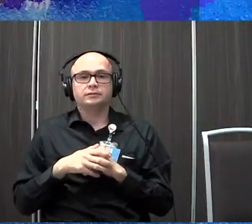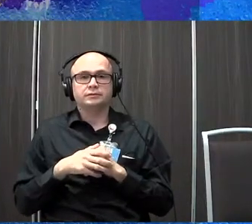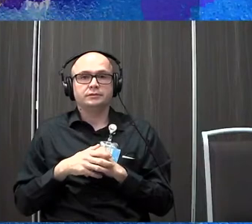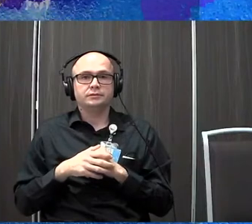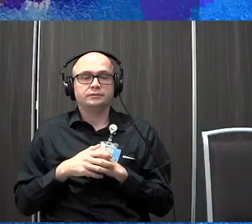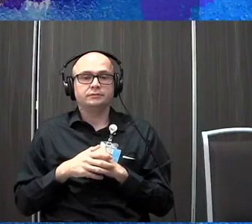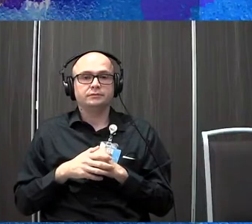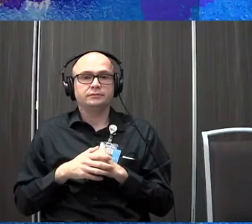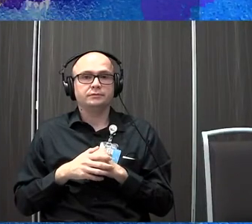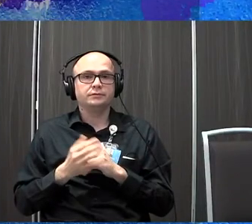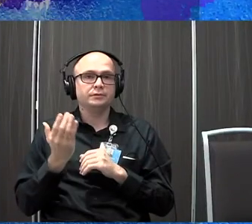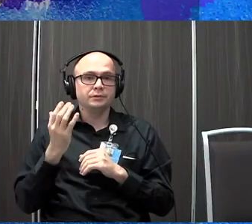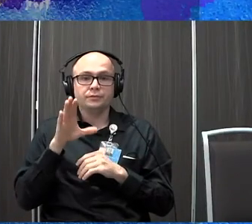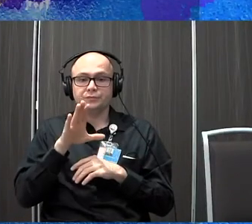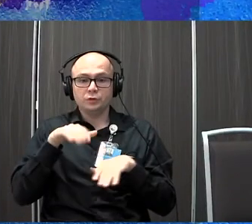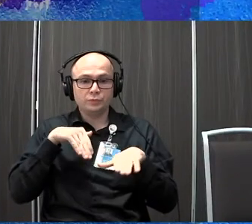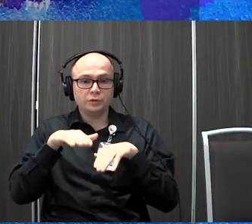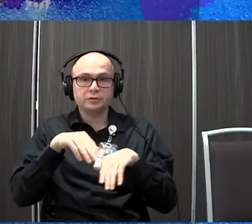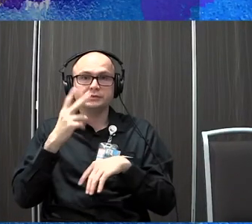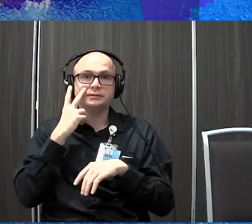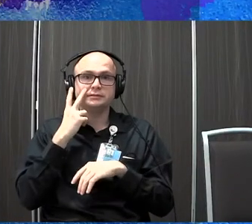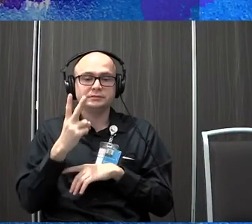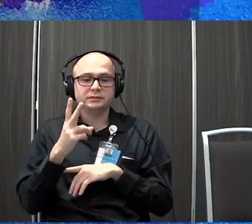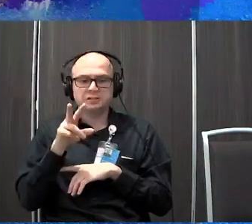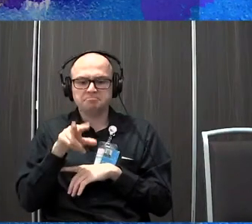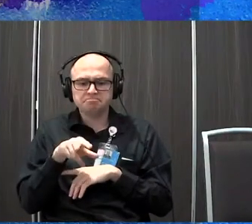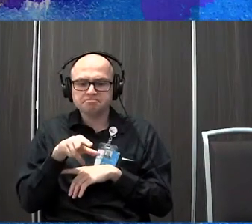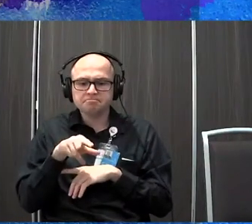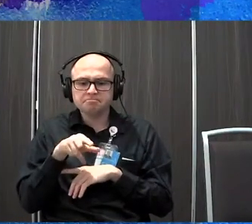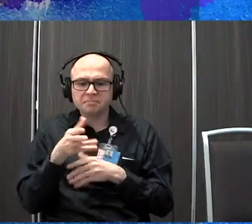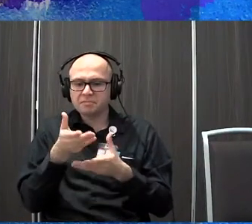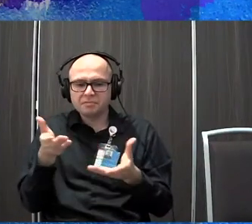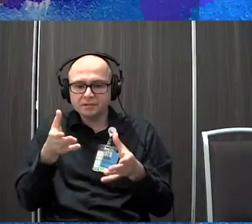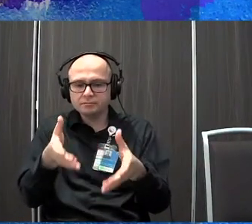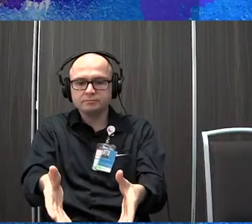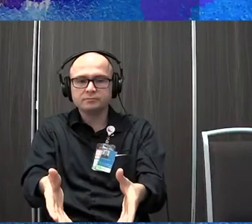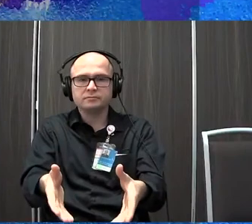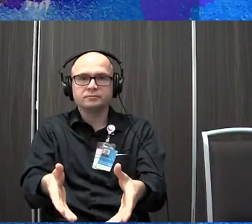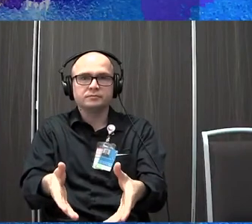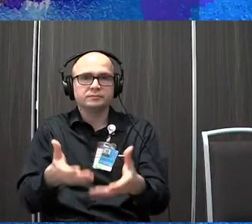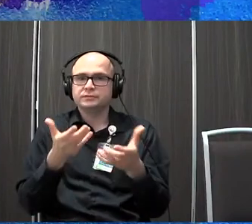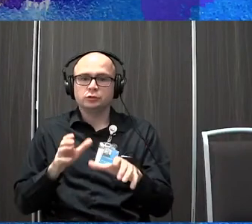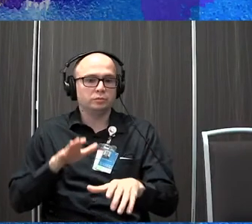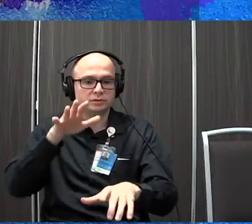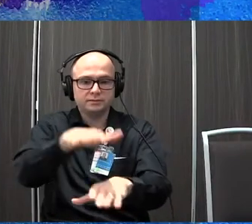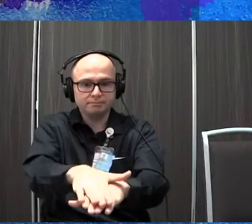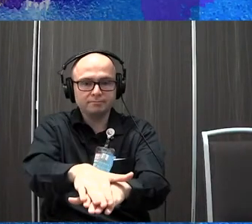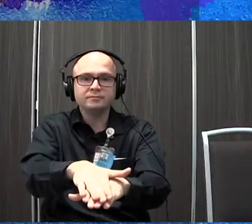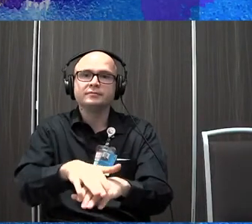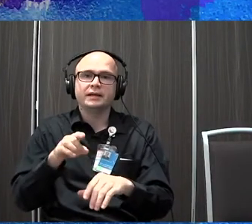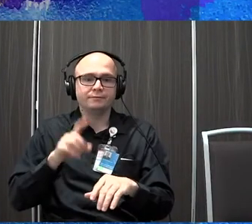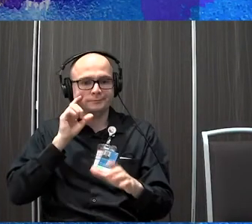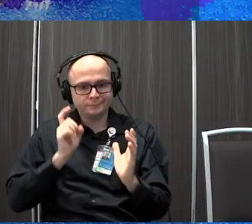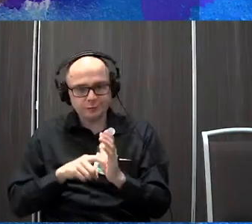can, um, you know, as they're walking, they see a, um, you know, an object in front of them that they, you know, they don't want to step on it. So they have to